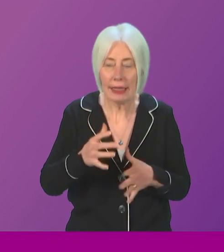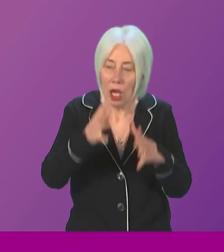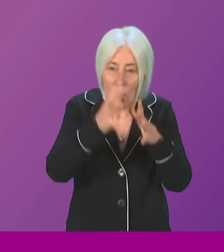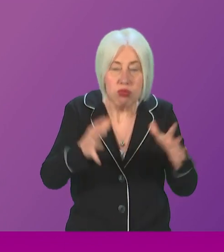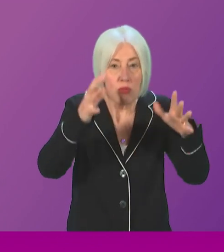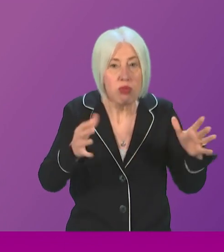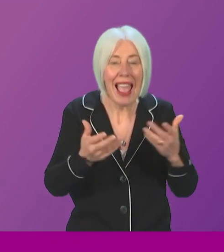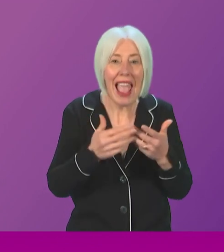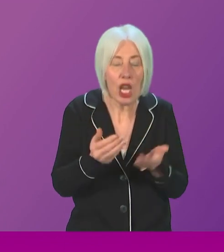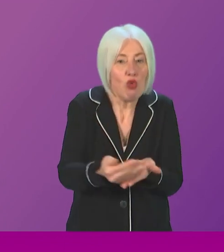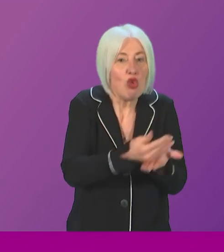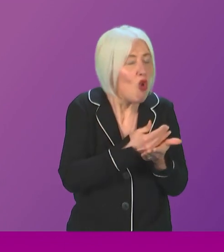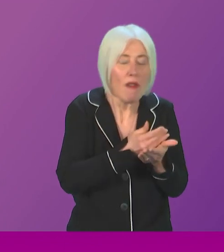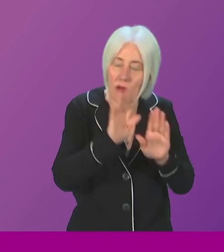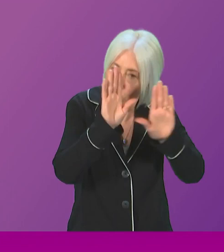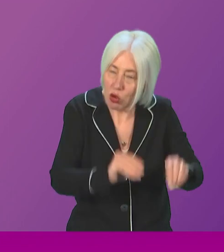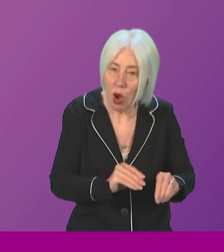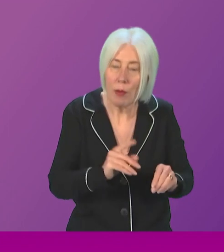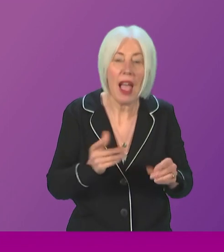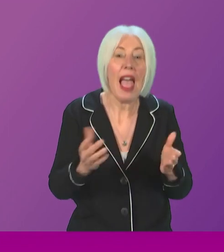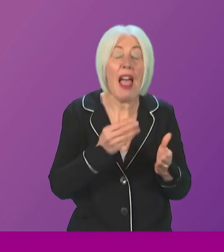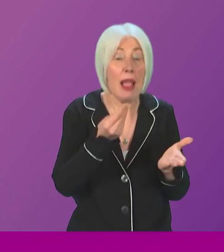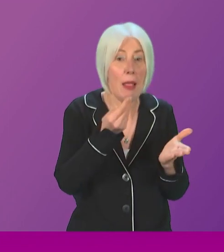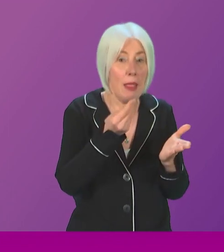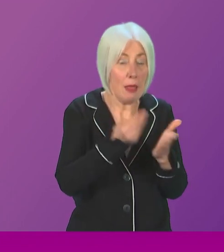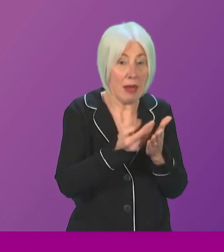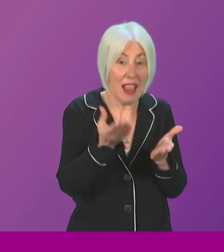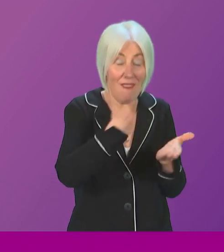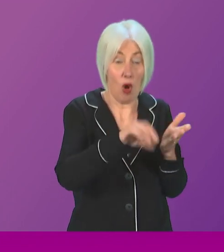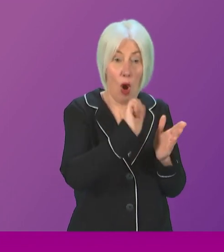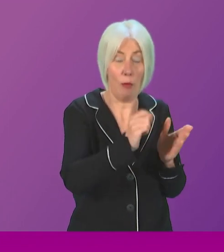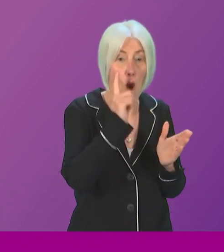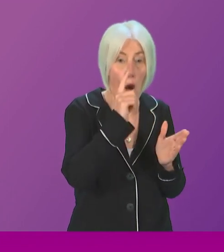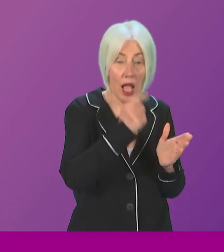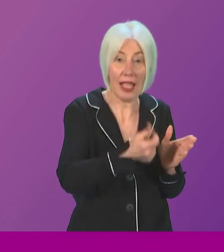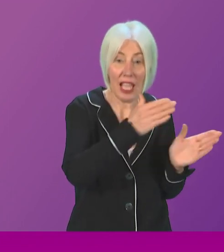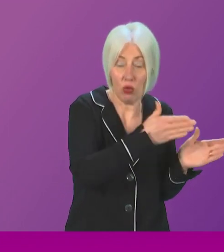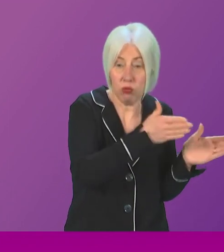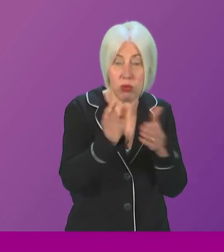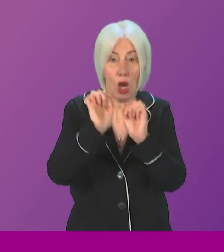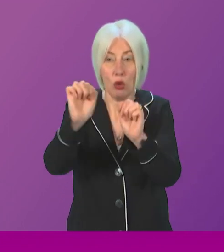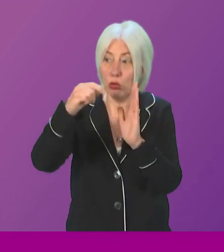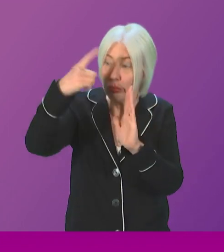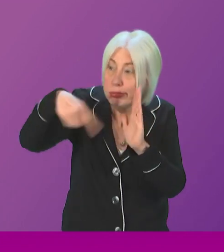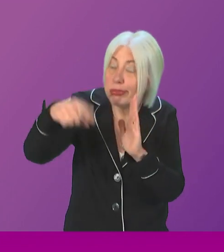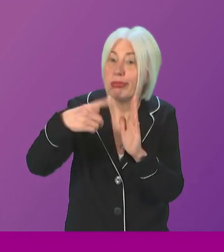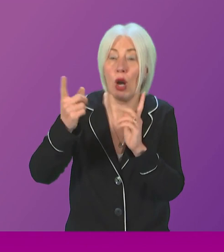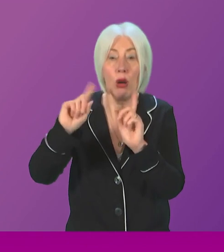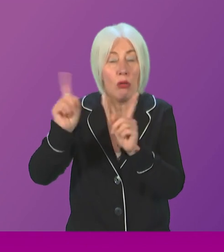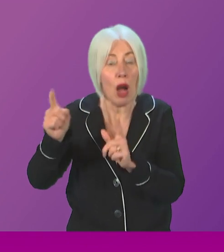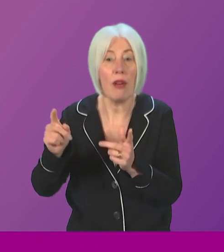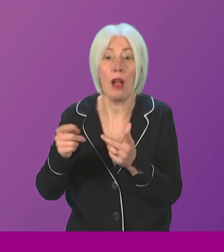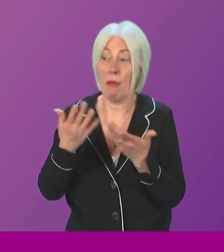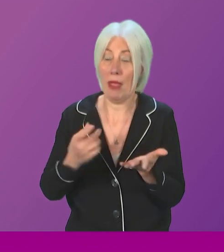oil and gas reserves and shifting subsidies from fossil fuels to a just energy transition. Whether it's Rosebank today or other